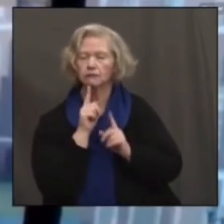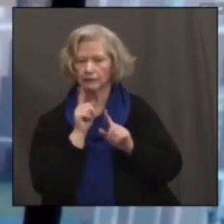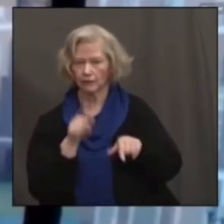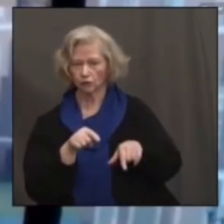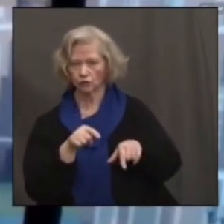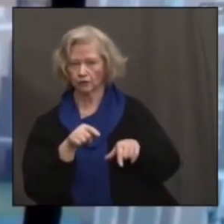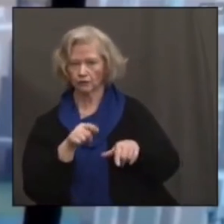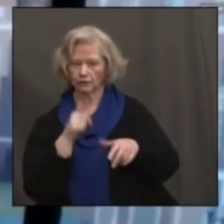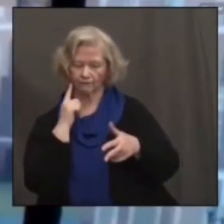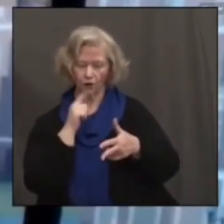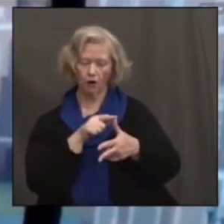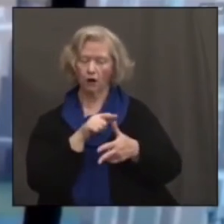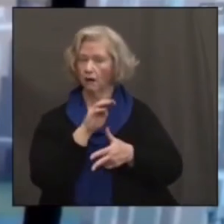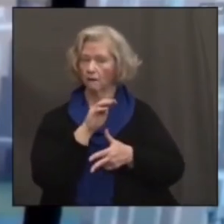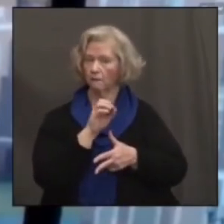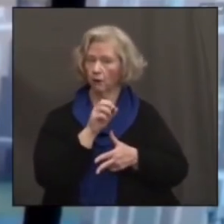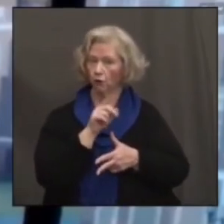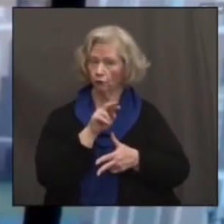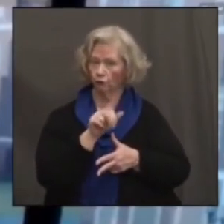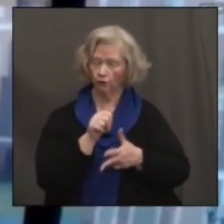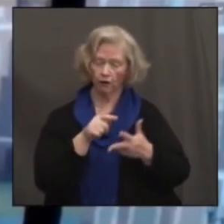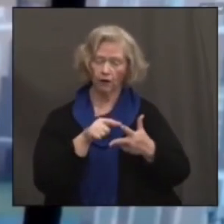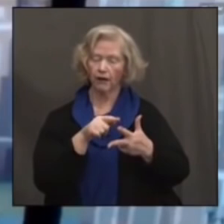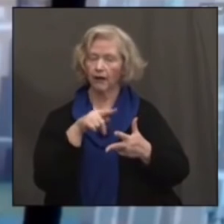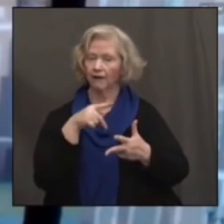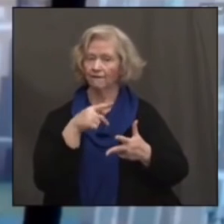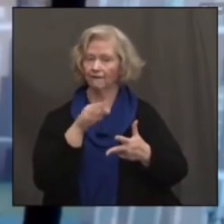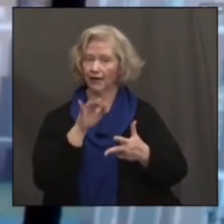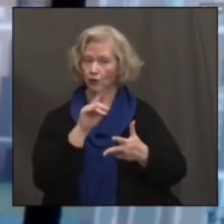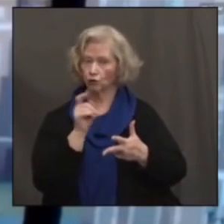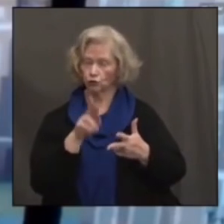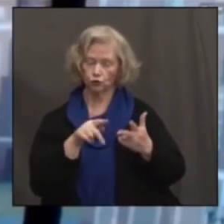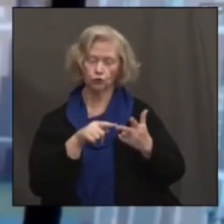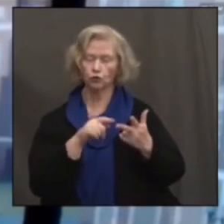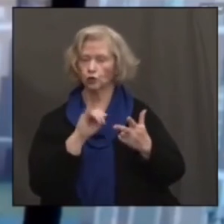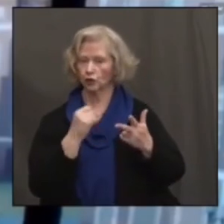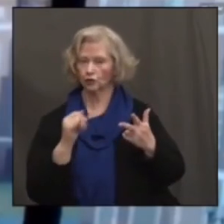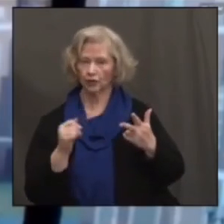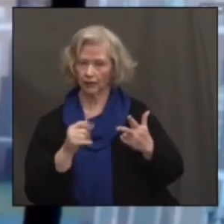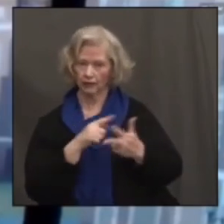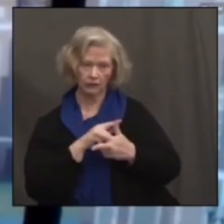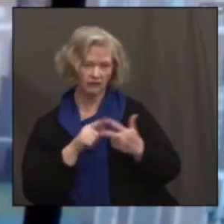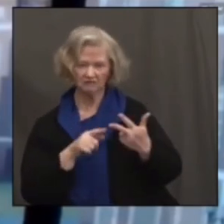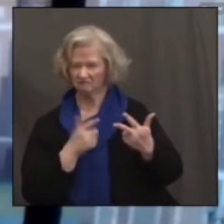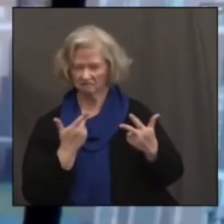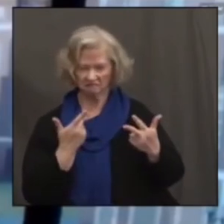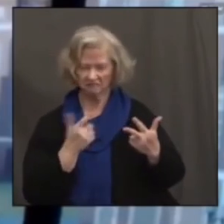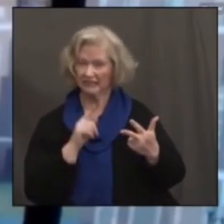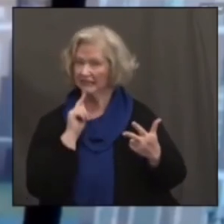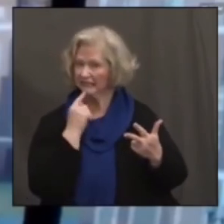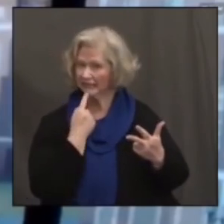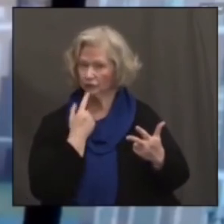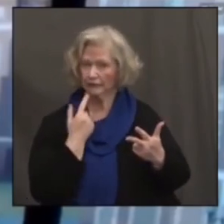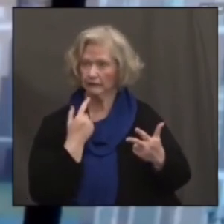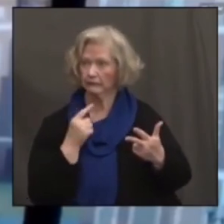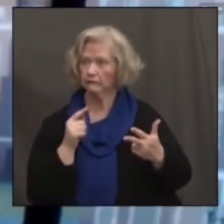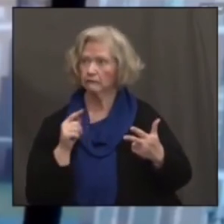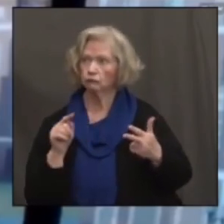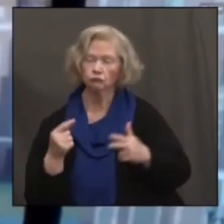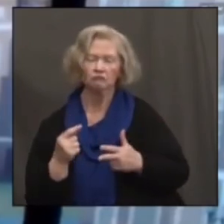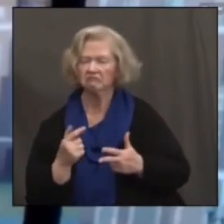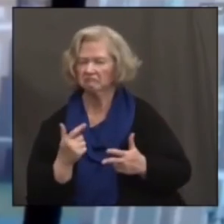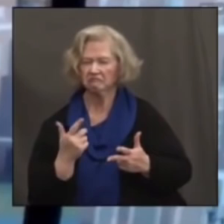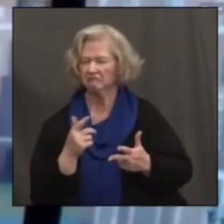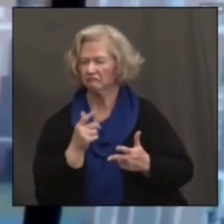licensed vaccines, the Moderna, the Pfizer, and the J&J vaccines. In terms of the effectiveness